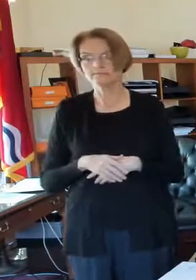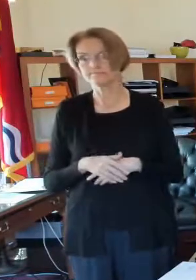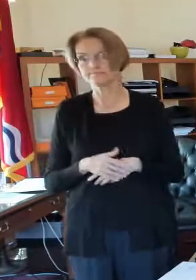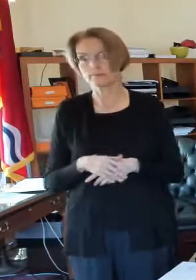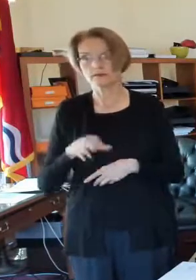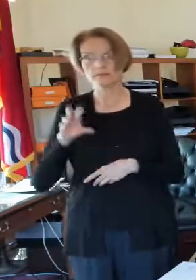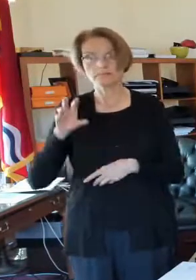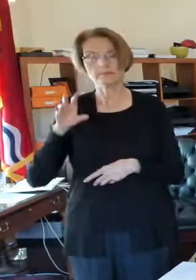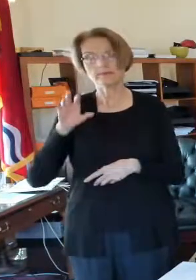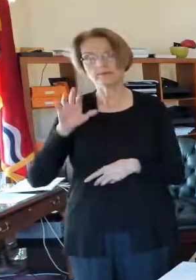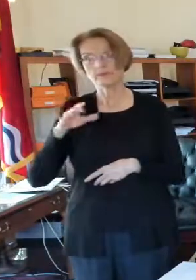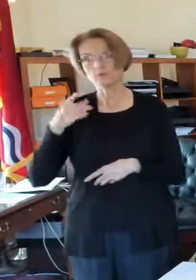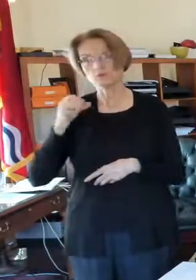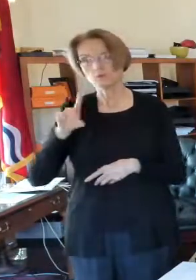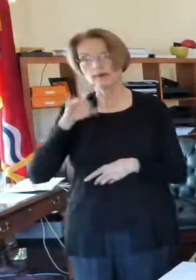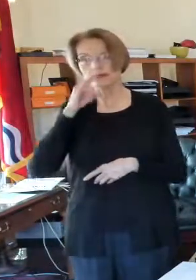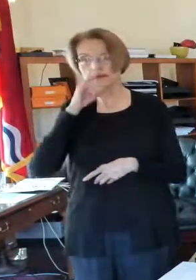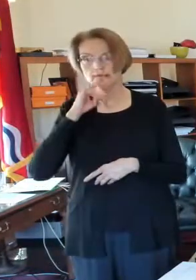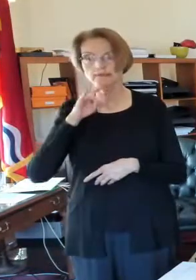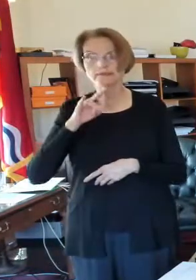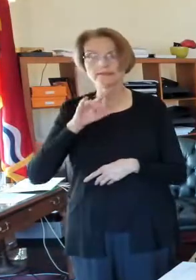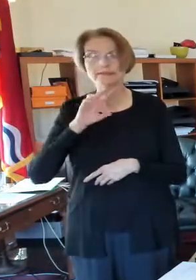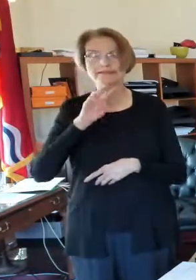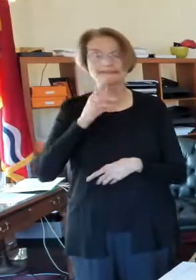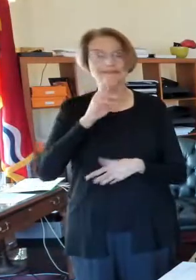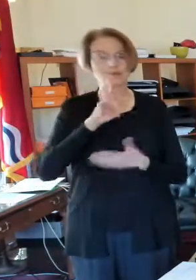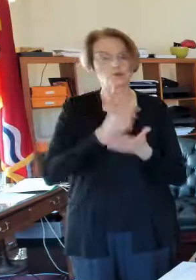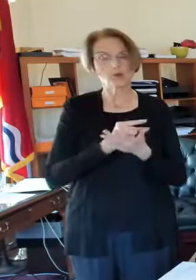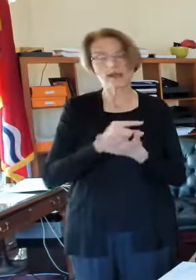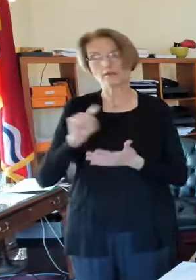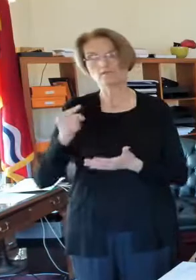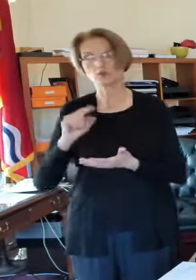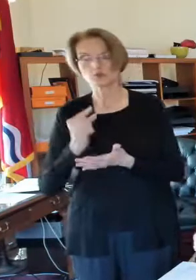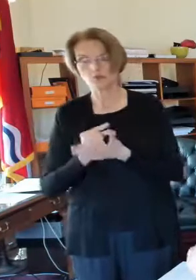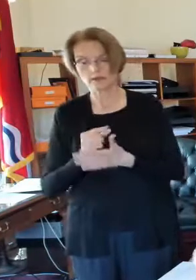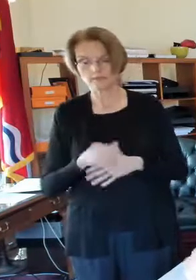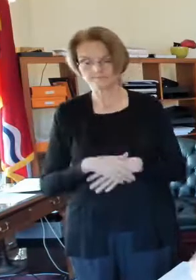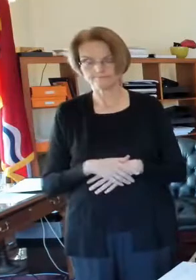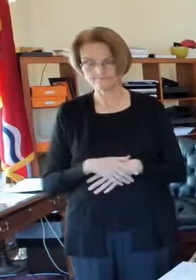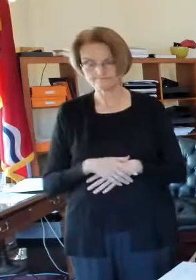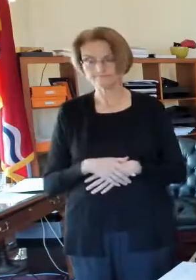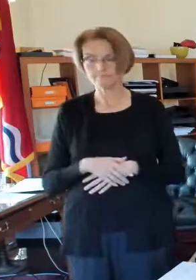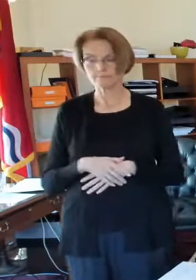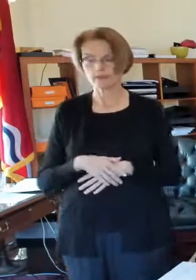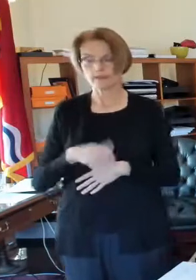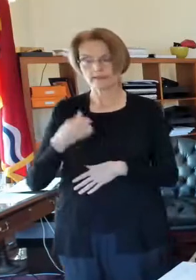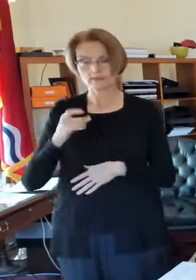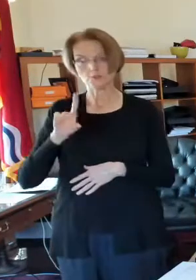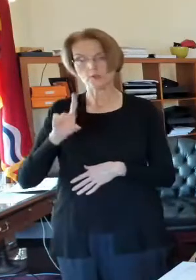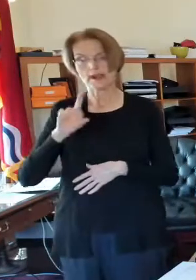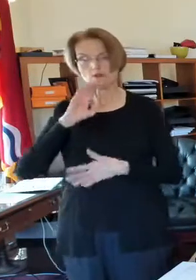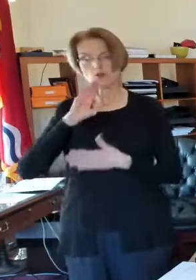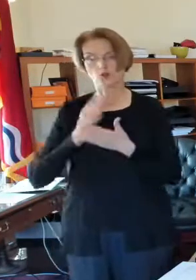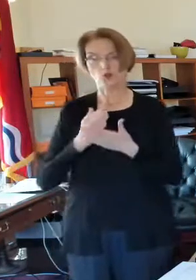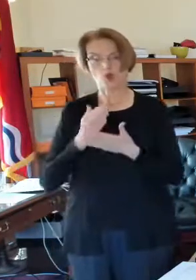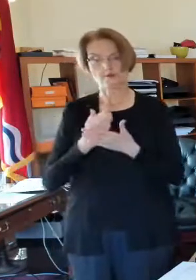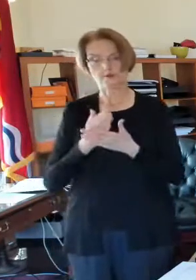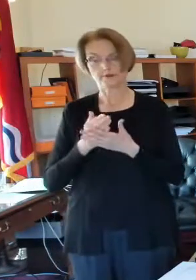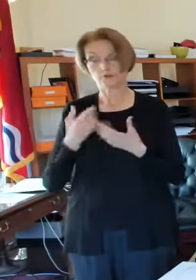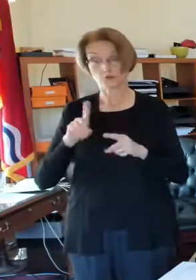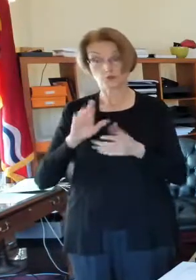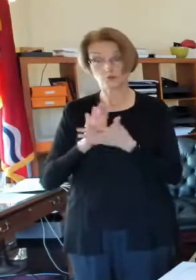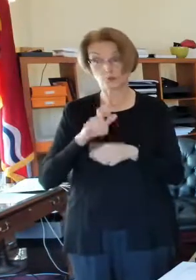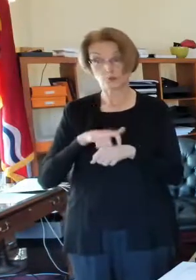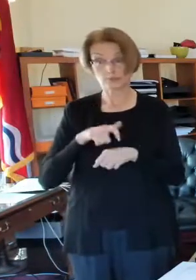grade and first grade. And so he knocked on his granddaughter's room, she was during school time, and